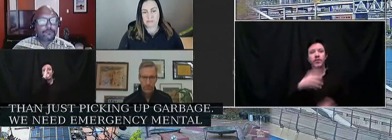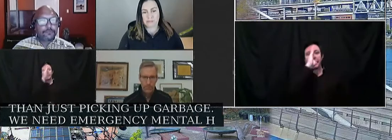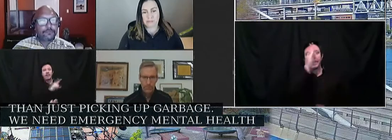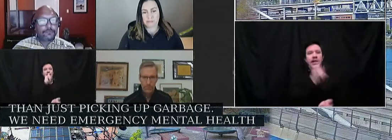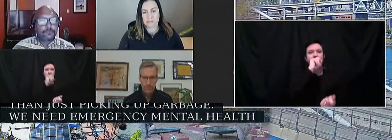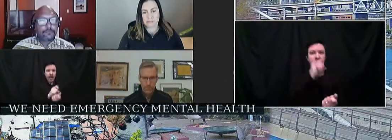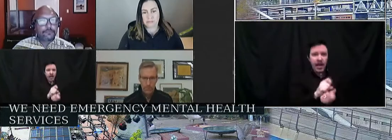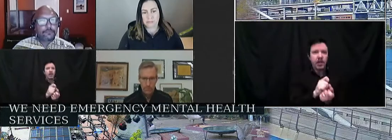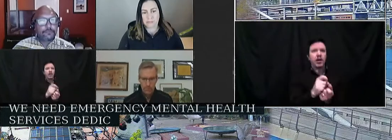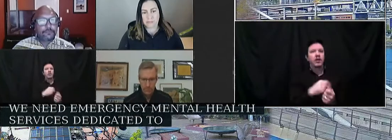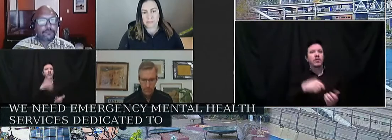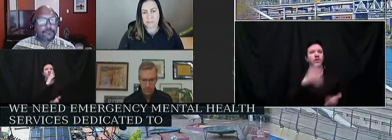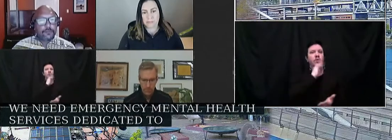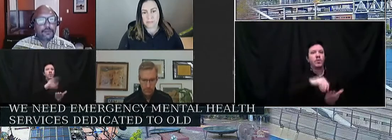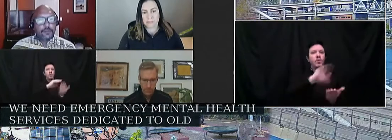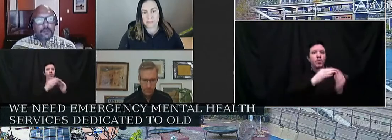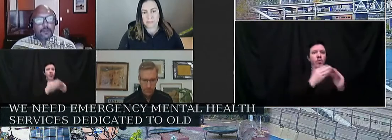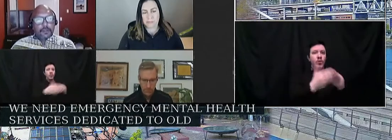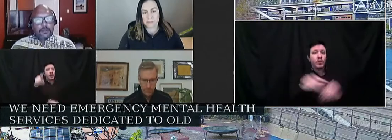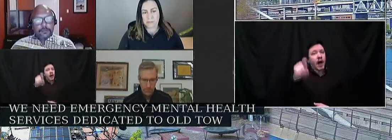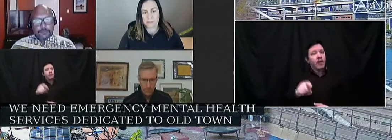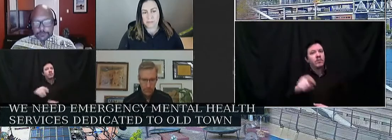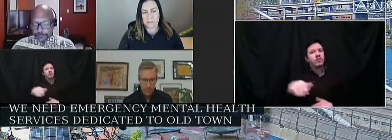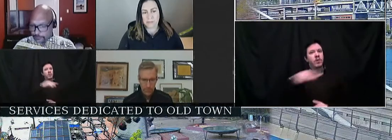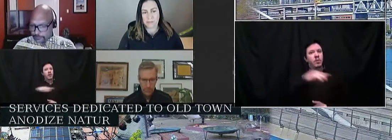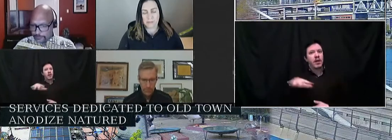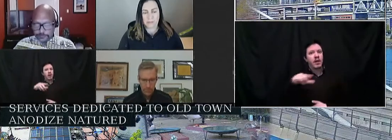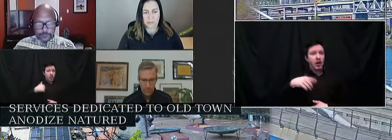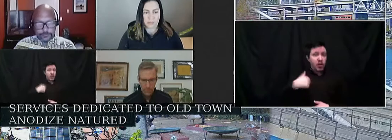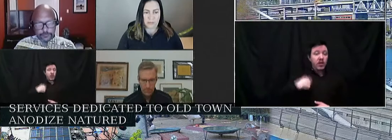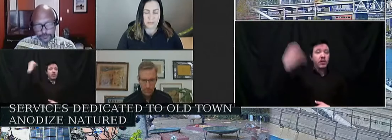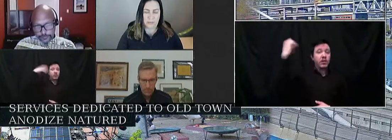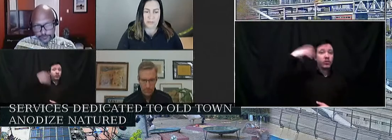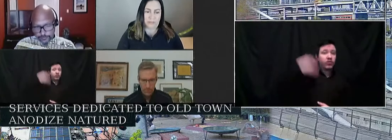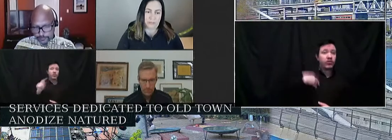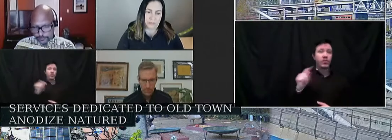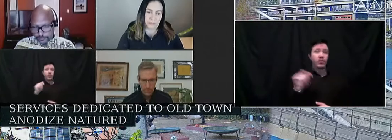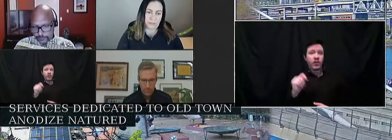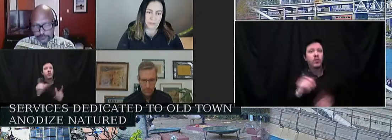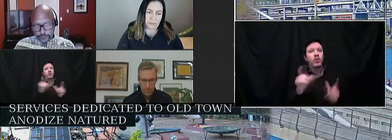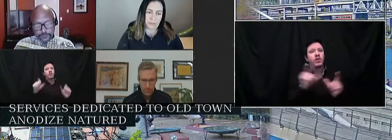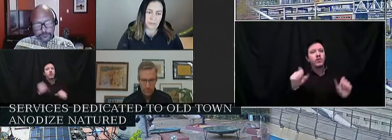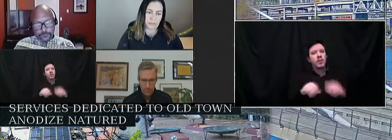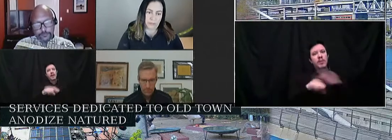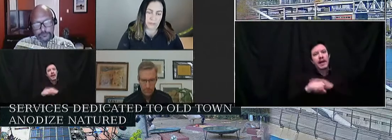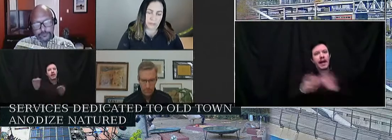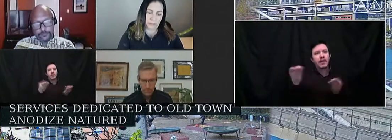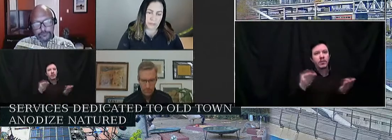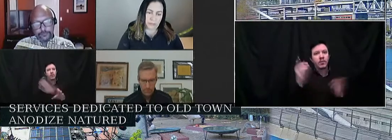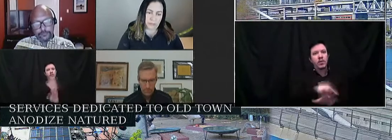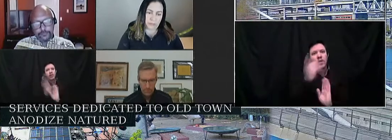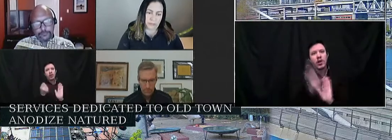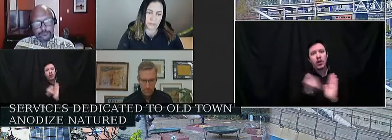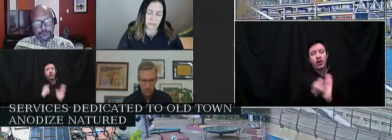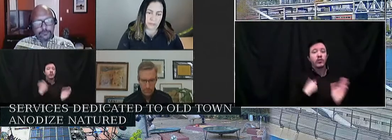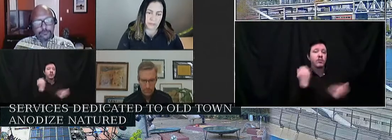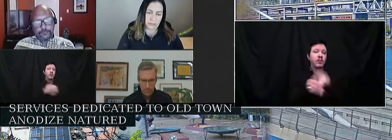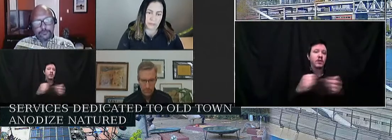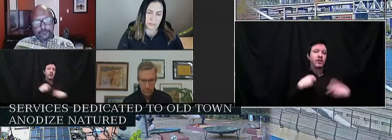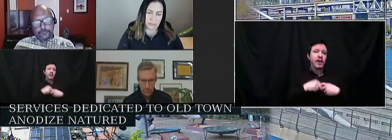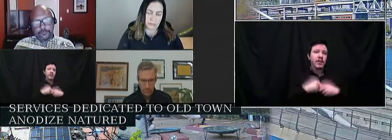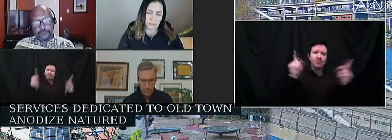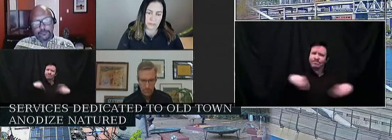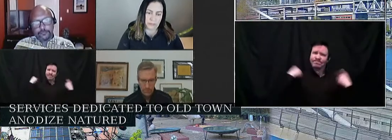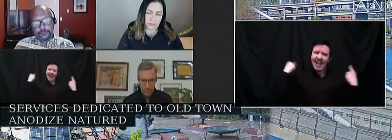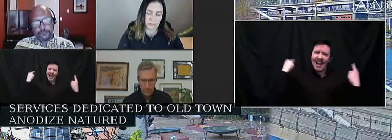camping areas with toilets and showers where people can also access services and stay long-term. Safety issues have been a problem in this neighborhood for years